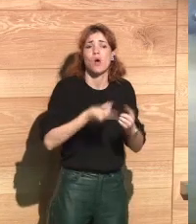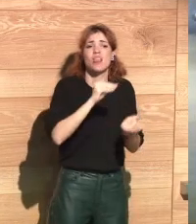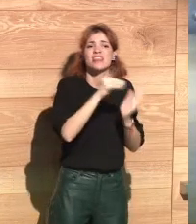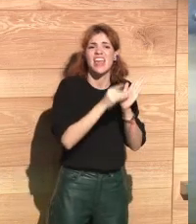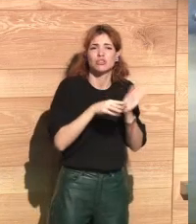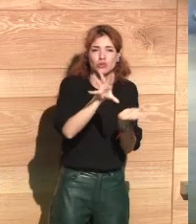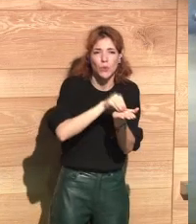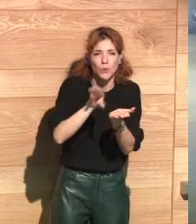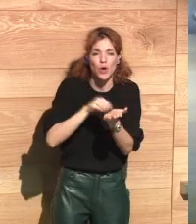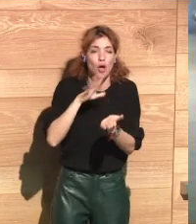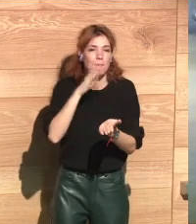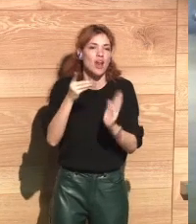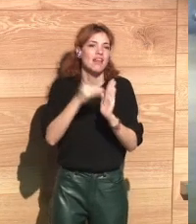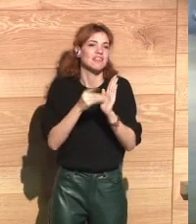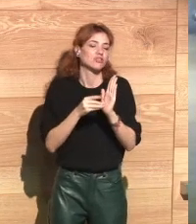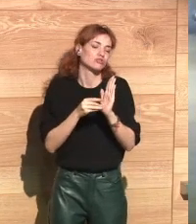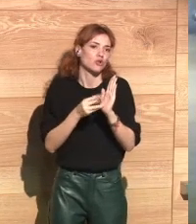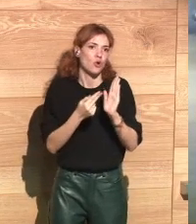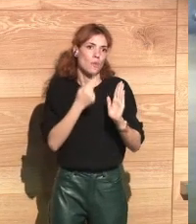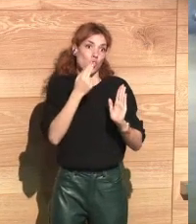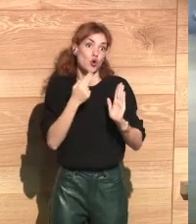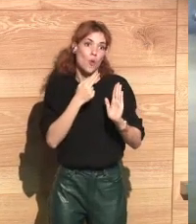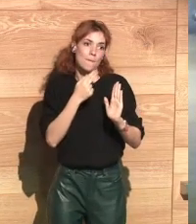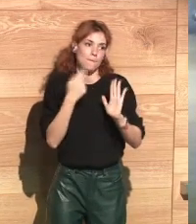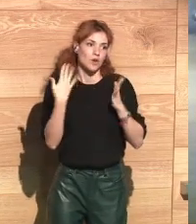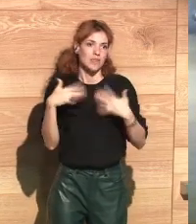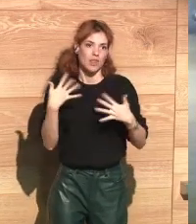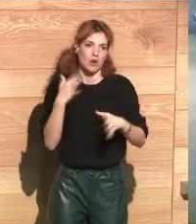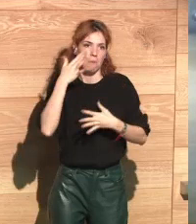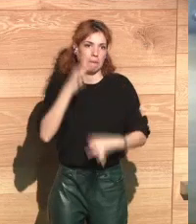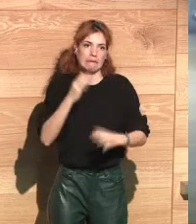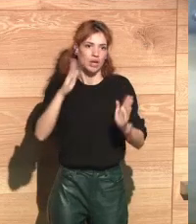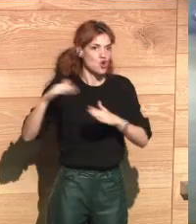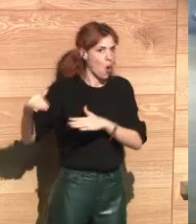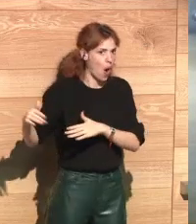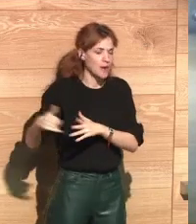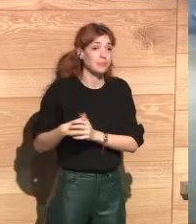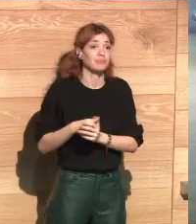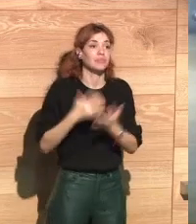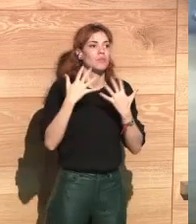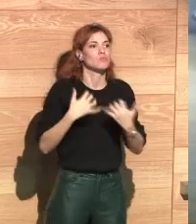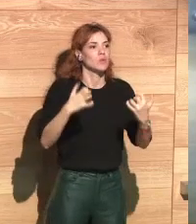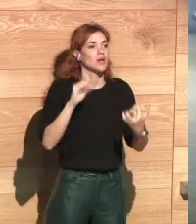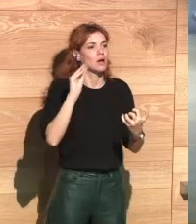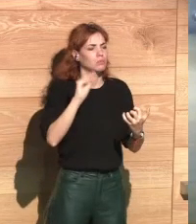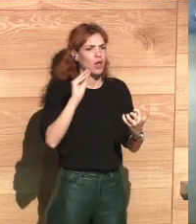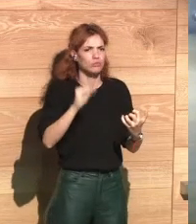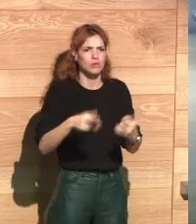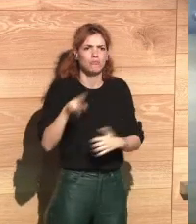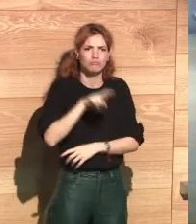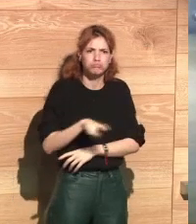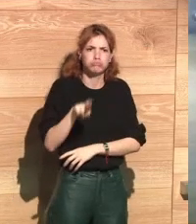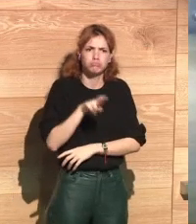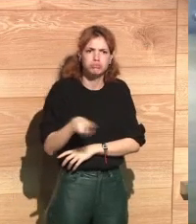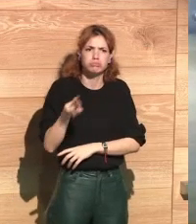use it to gather the information, because from this point of view, we would never have any compromising data. Another question that is